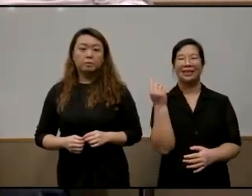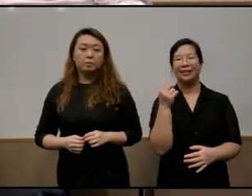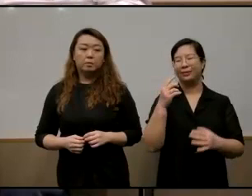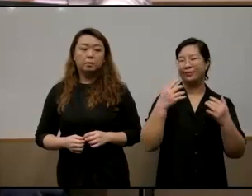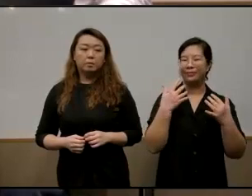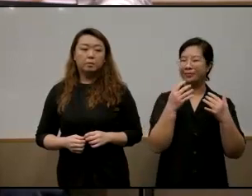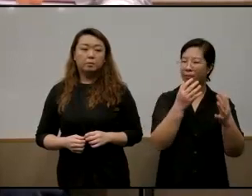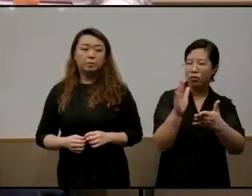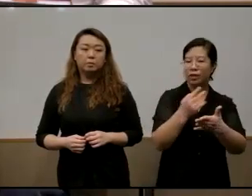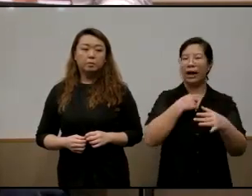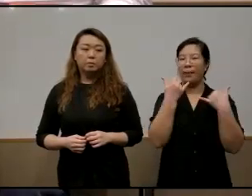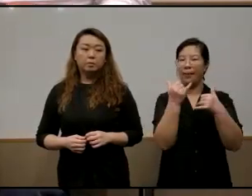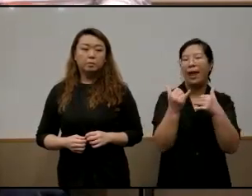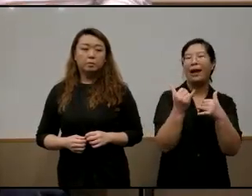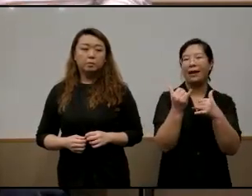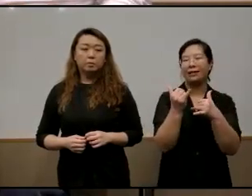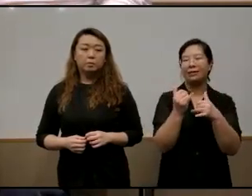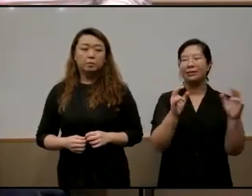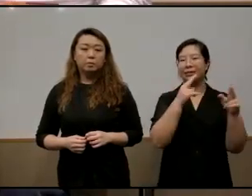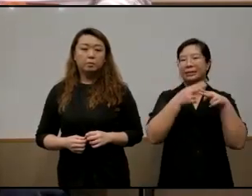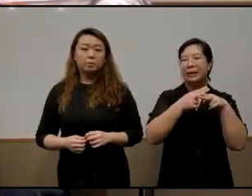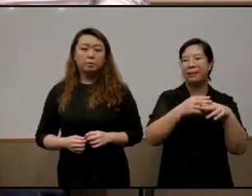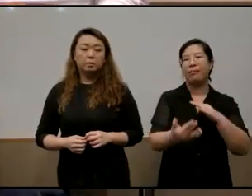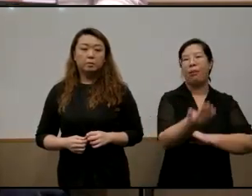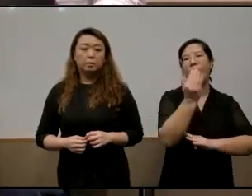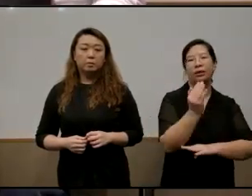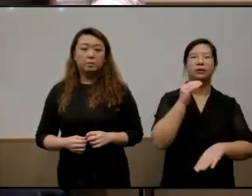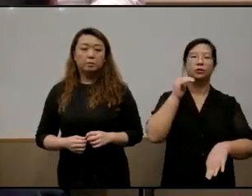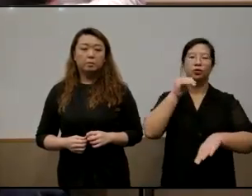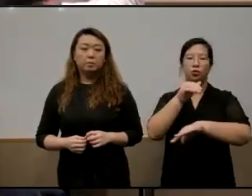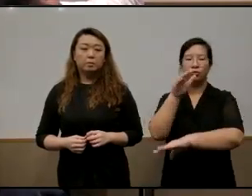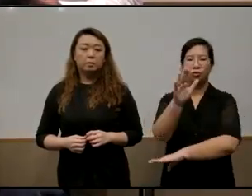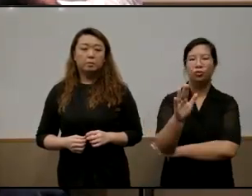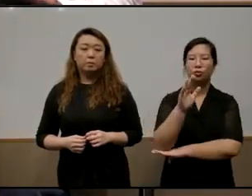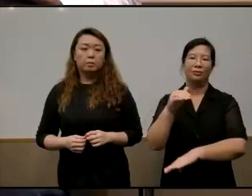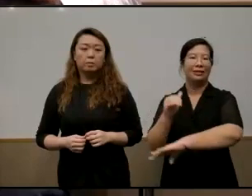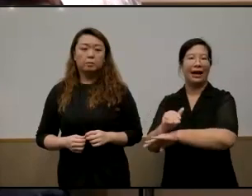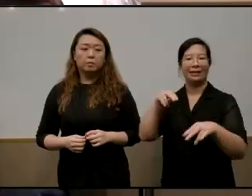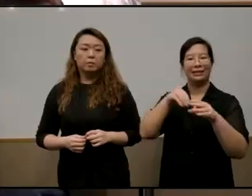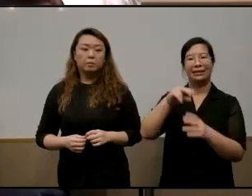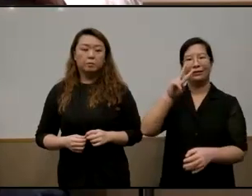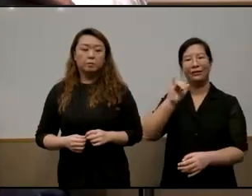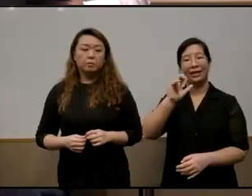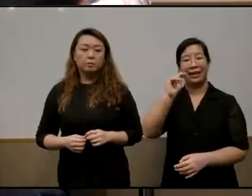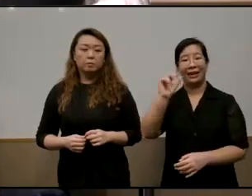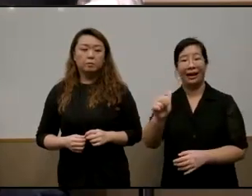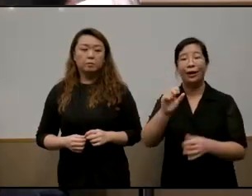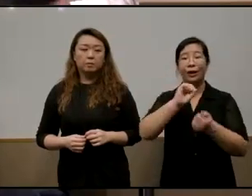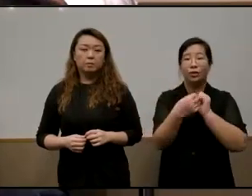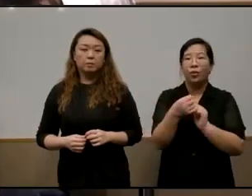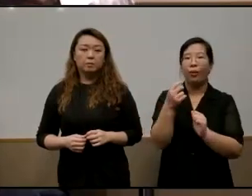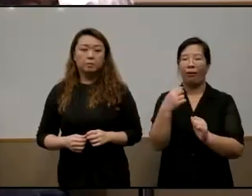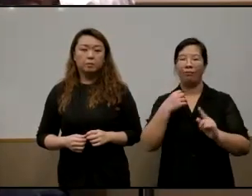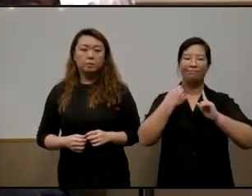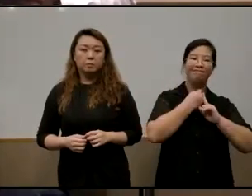symphonic band morning noon at night overture in viana you know so so this this this like strikes